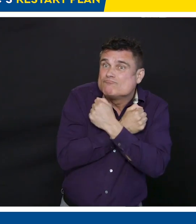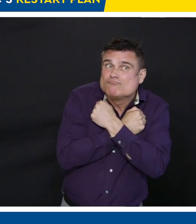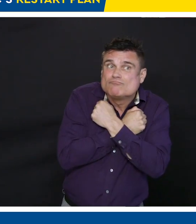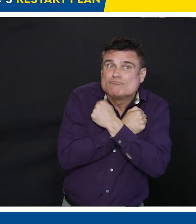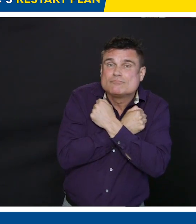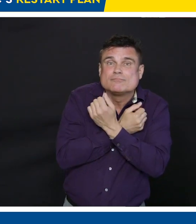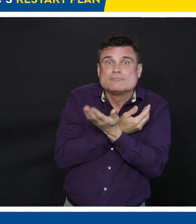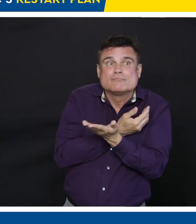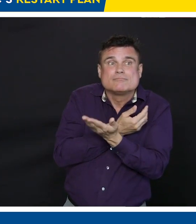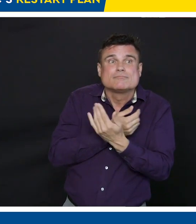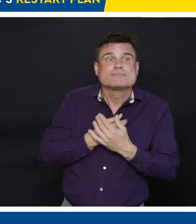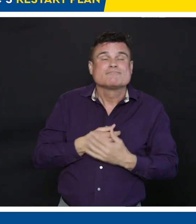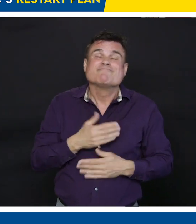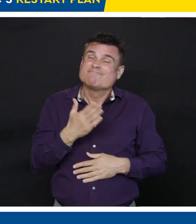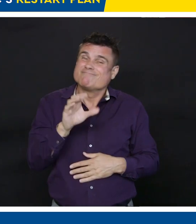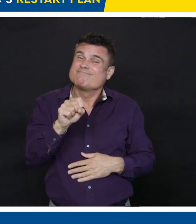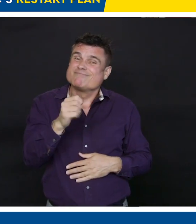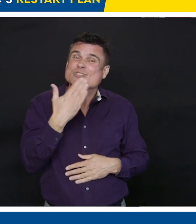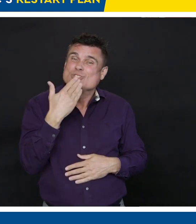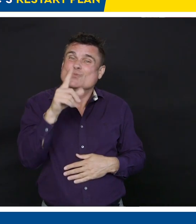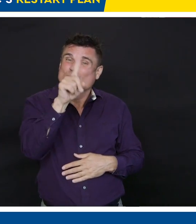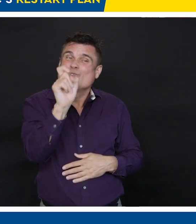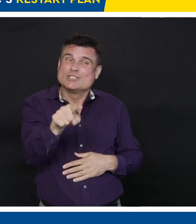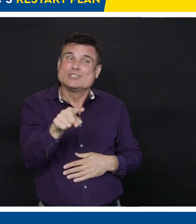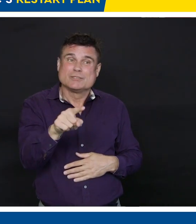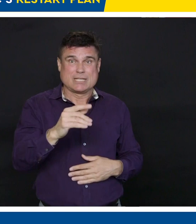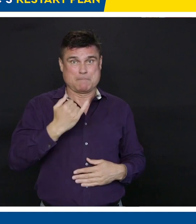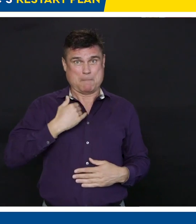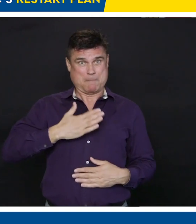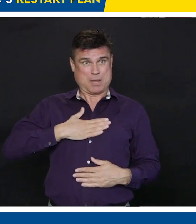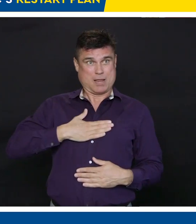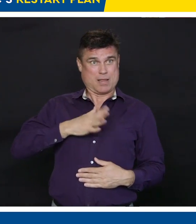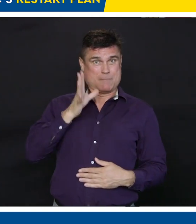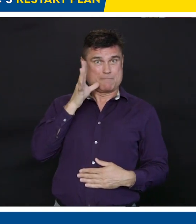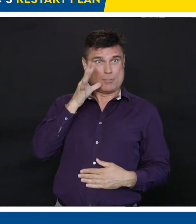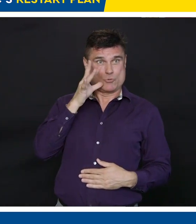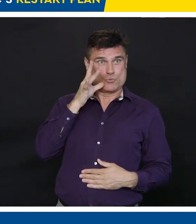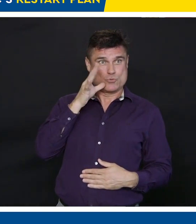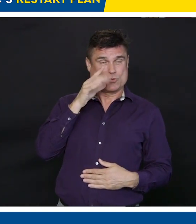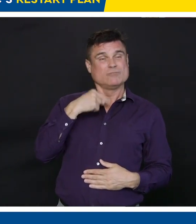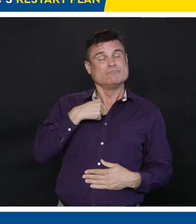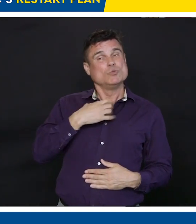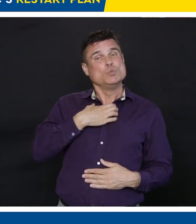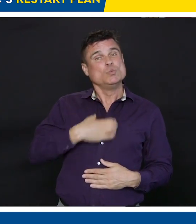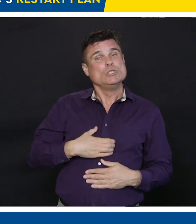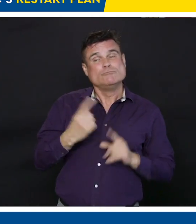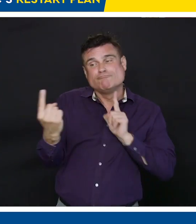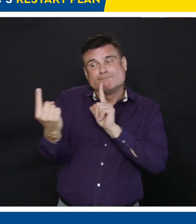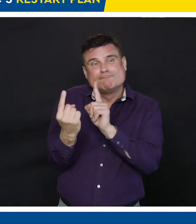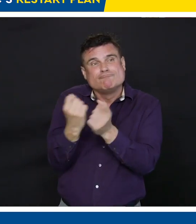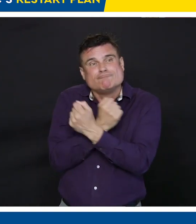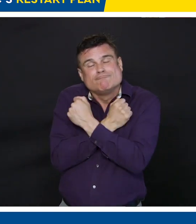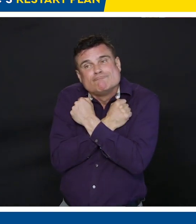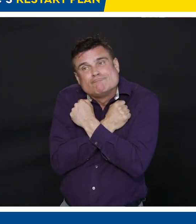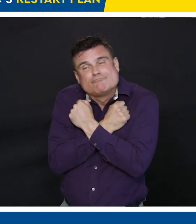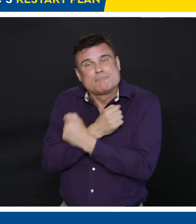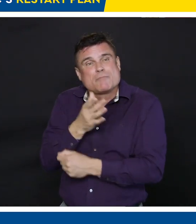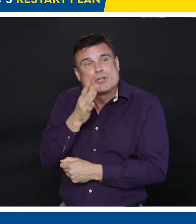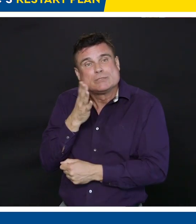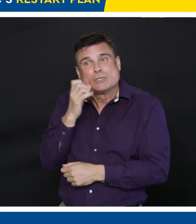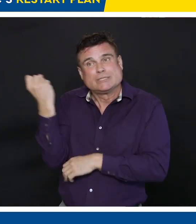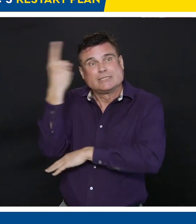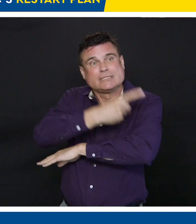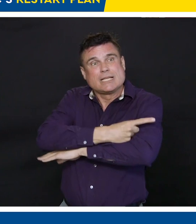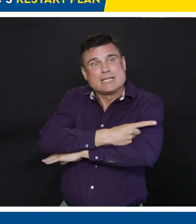choices that you have to make. We're not prescribing to British Columbians who they interact with and how they interact with them,